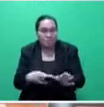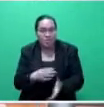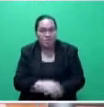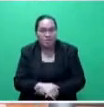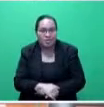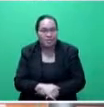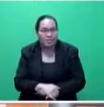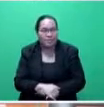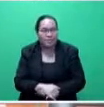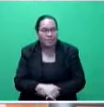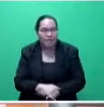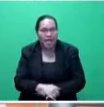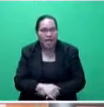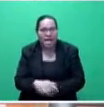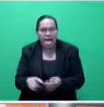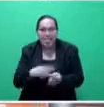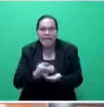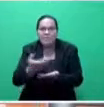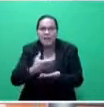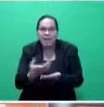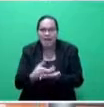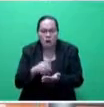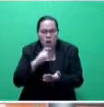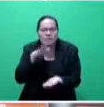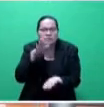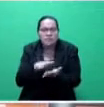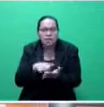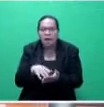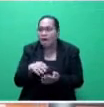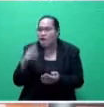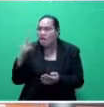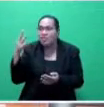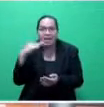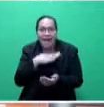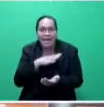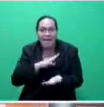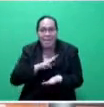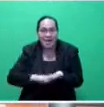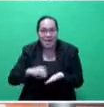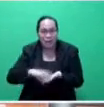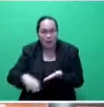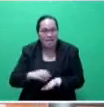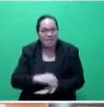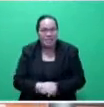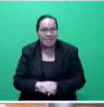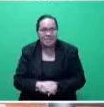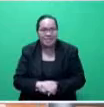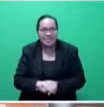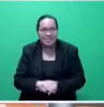expenditure has only decreased by 300 million dollars. Because we have maintained the services